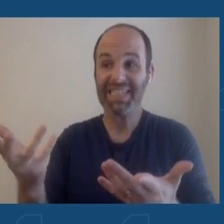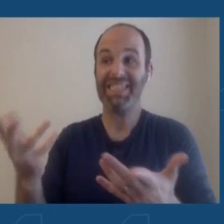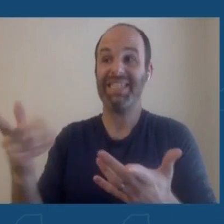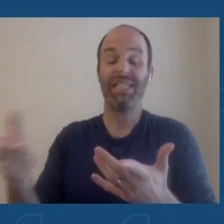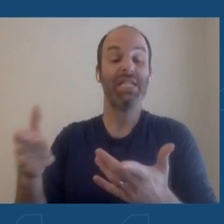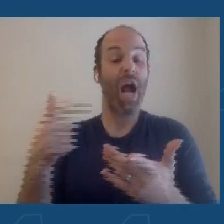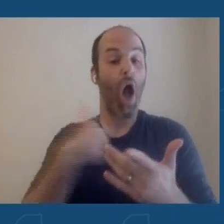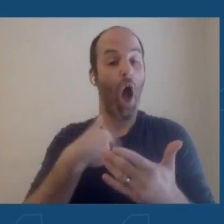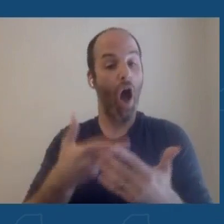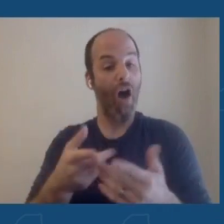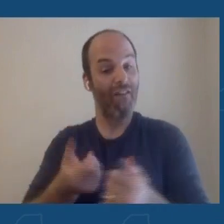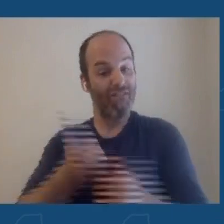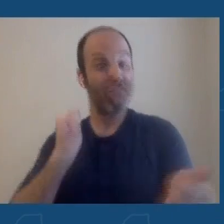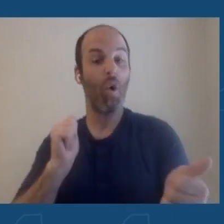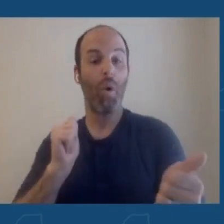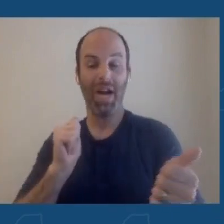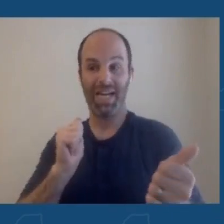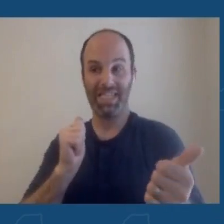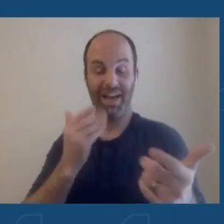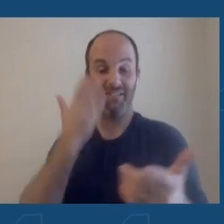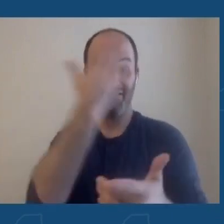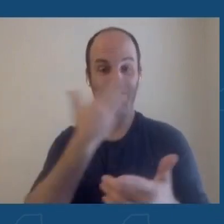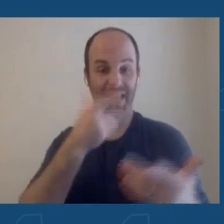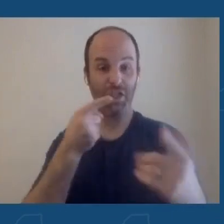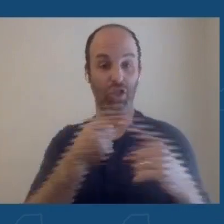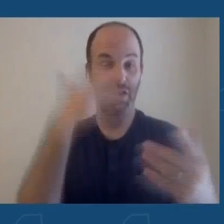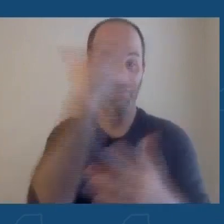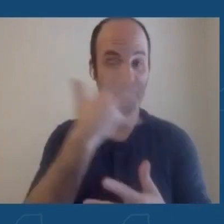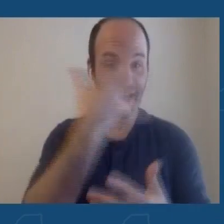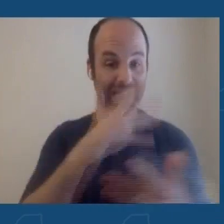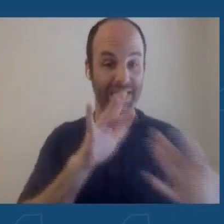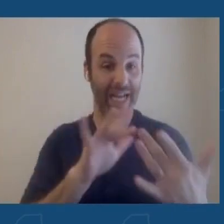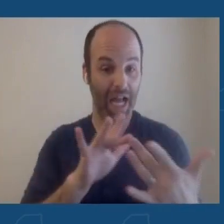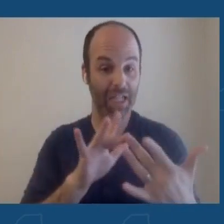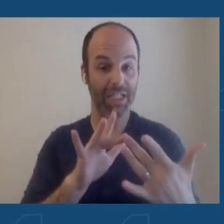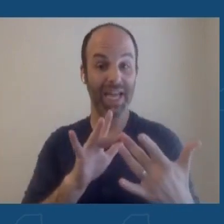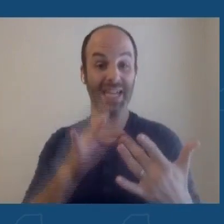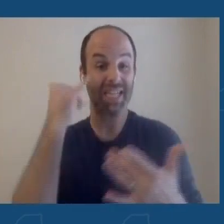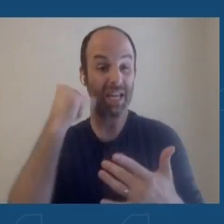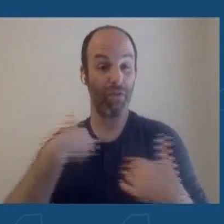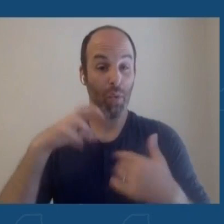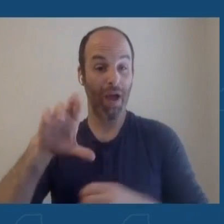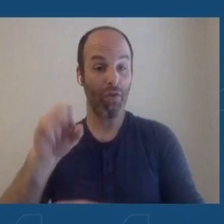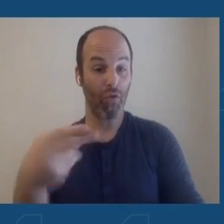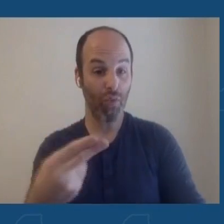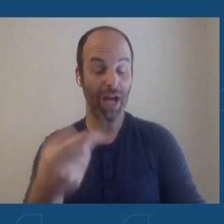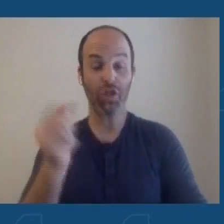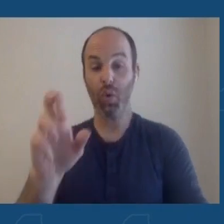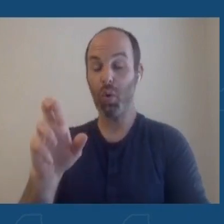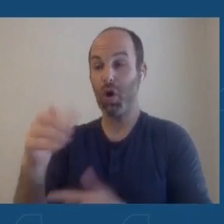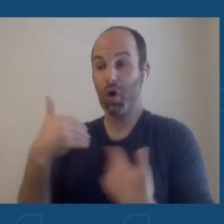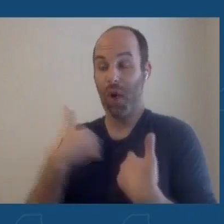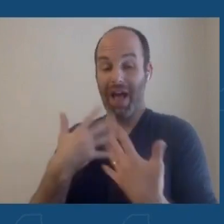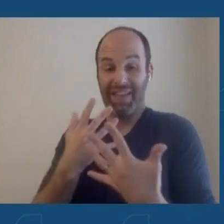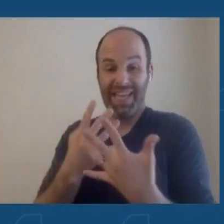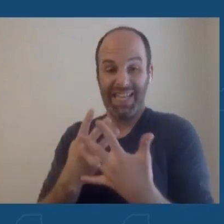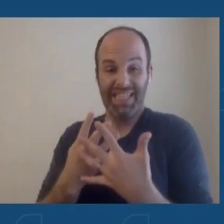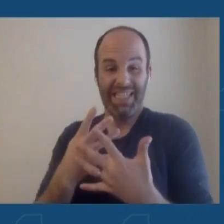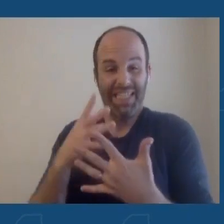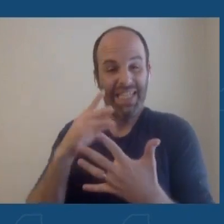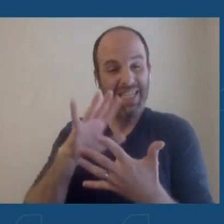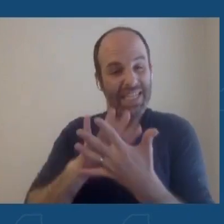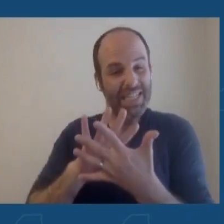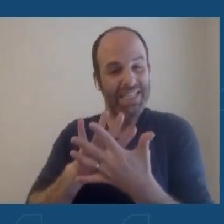contact if you have a rash or if you are having intimate relations with somebody who